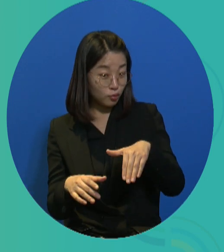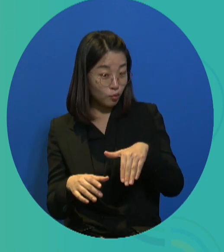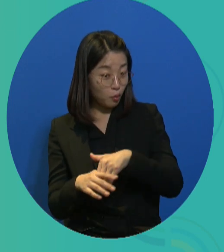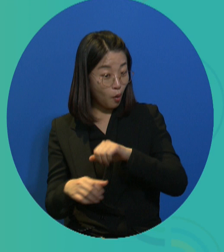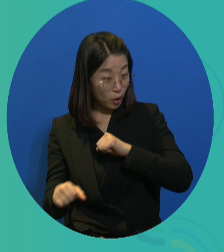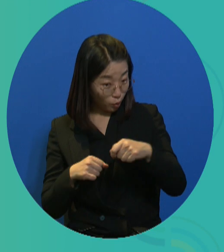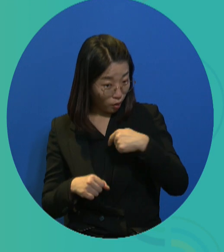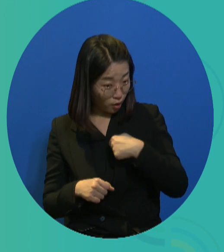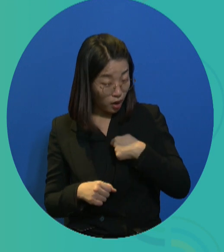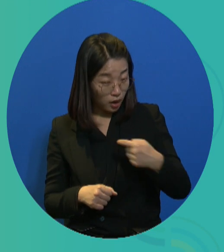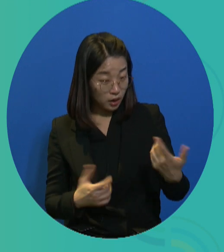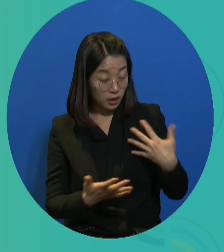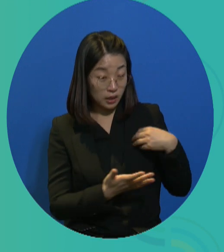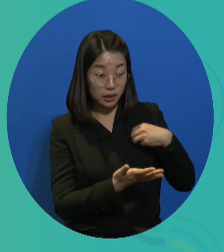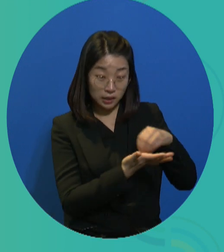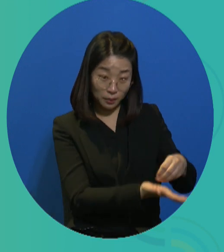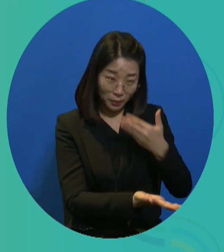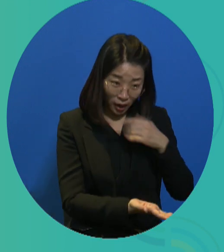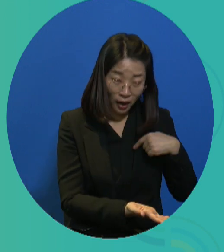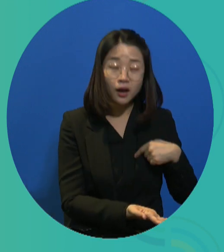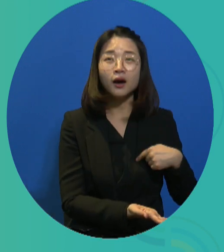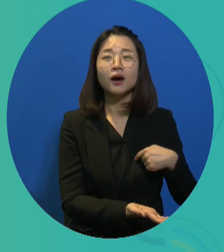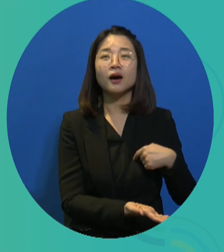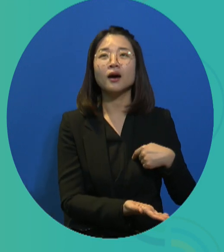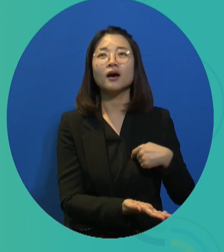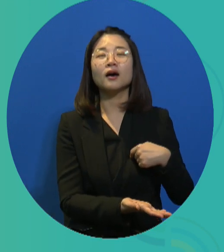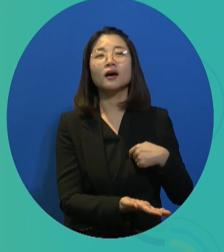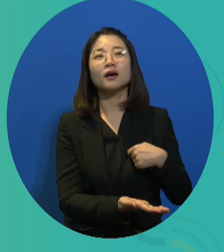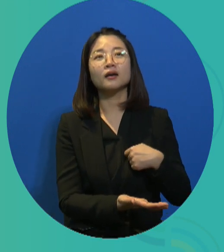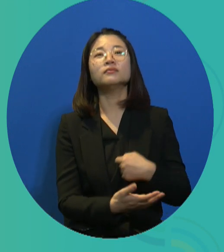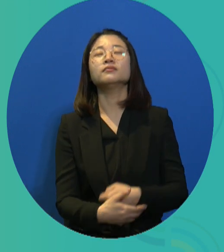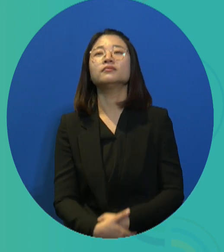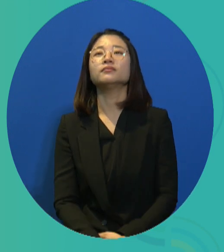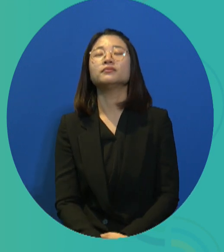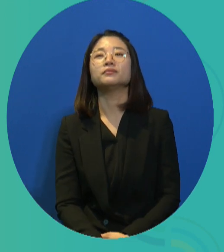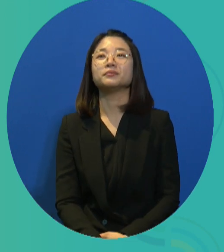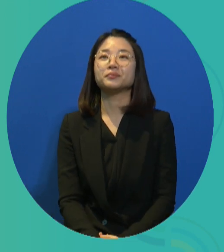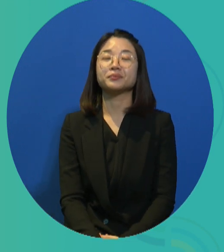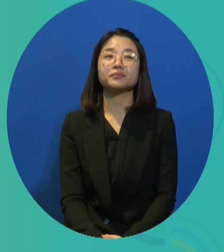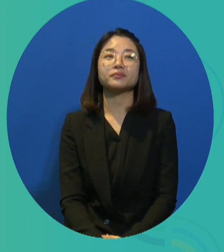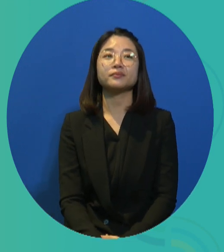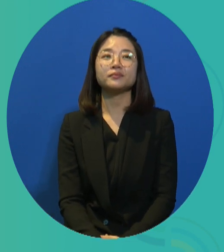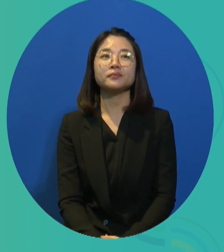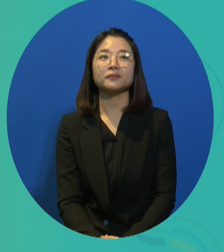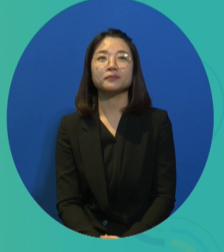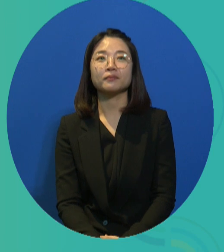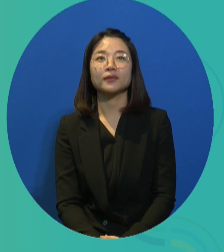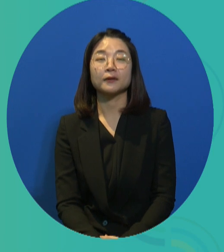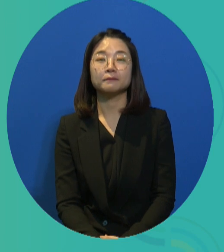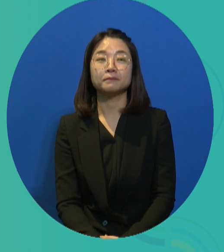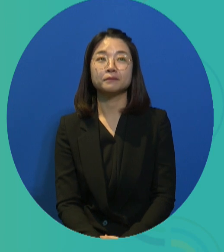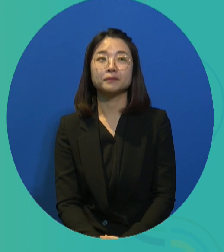political or social or artistic or cultural activity, as already mentioned by Ulrich Beck and others.